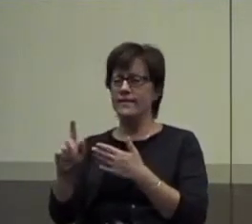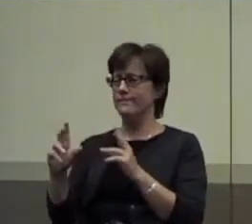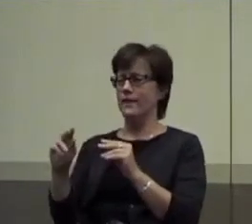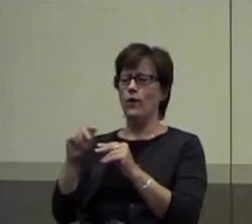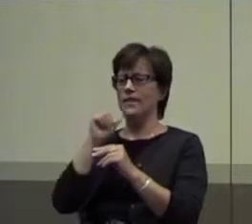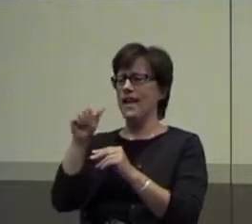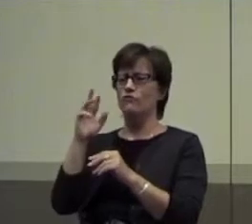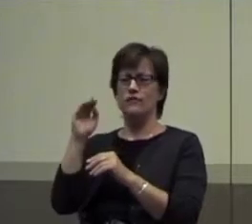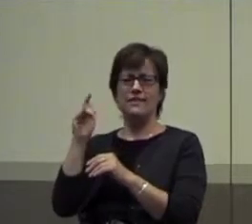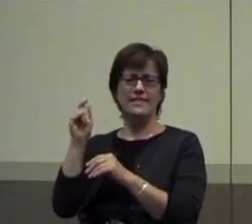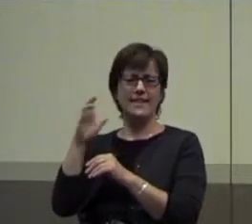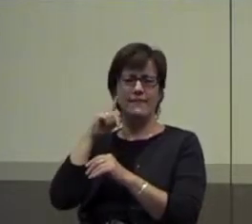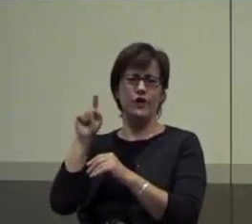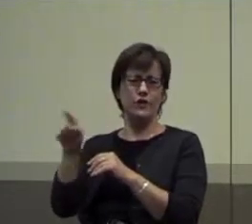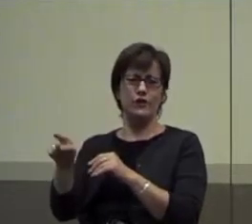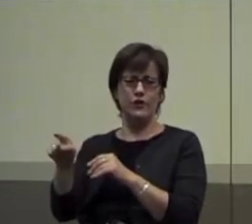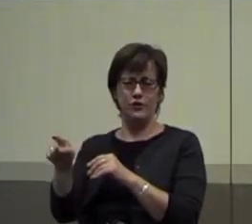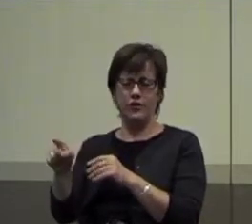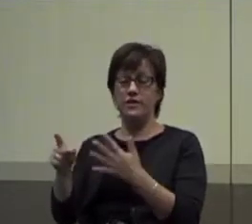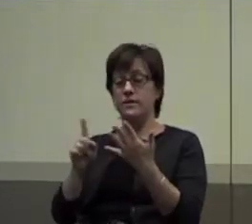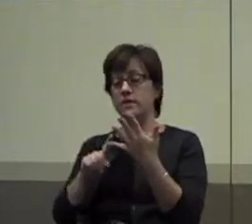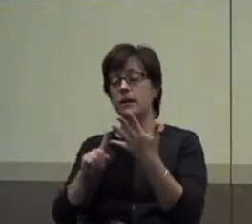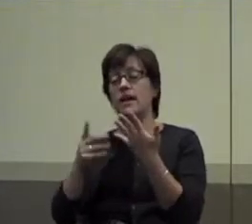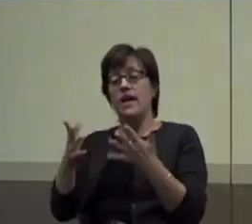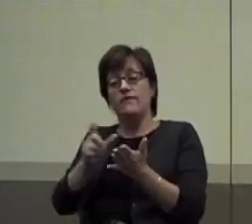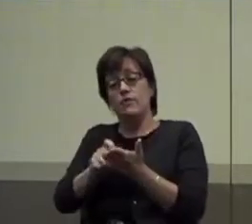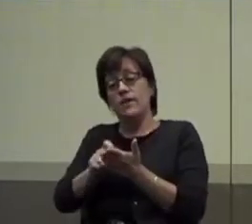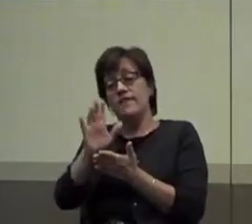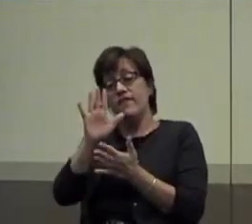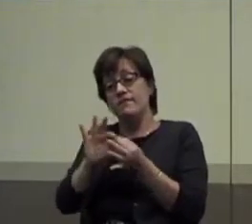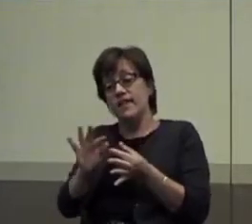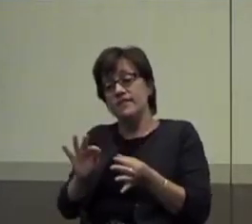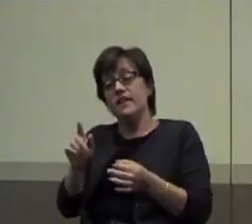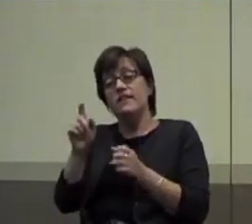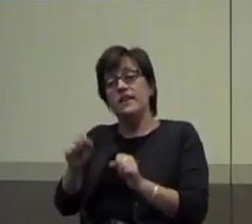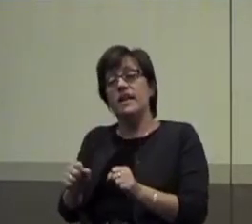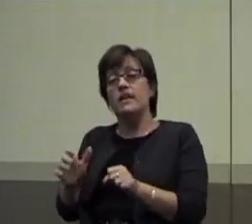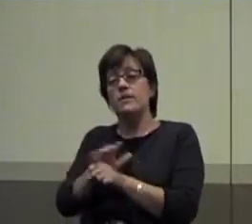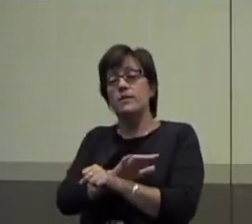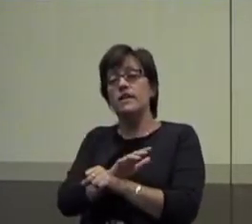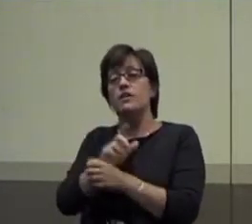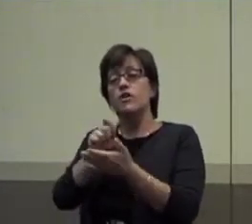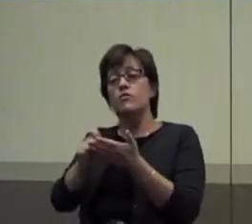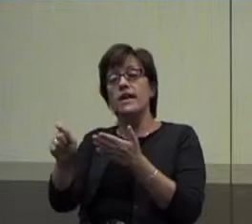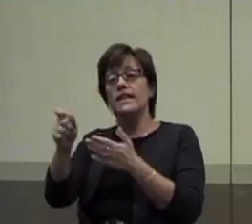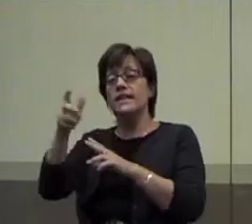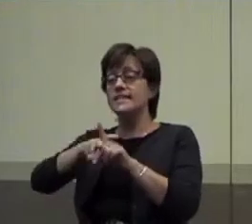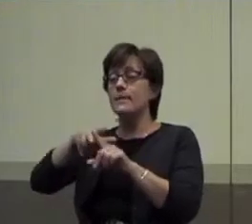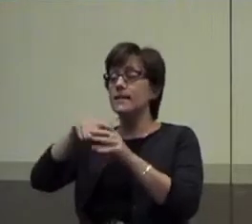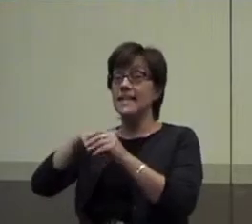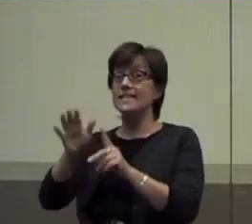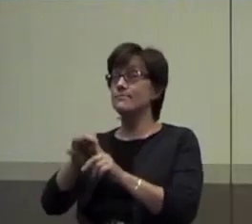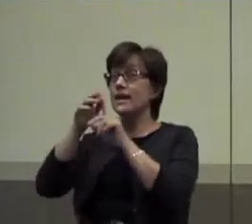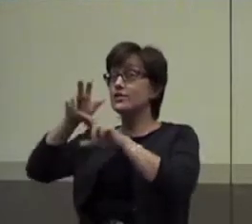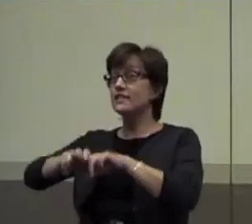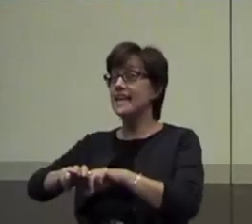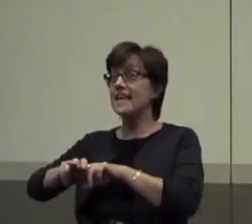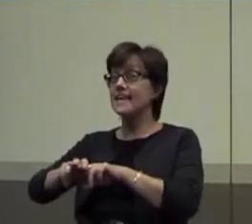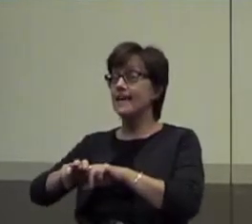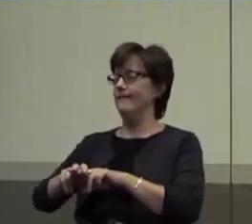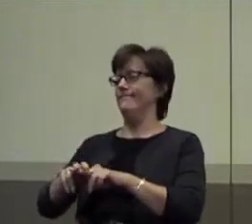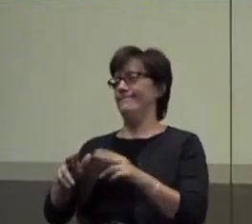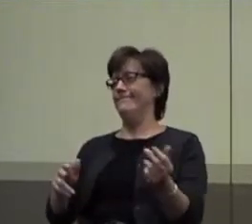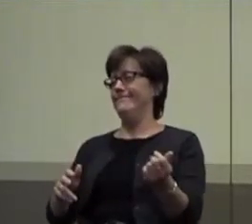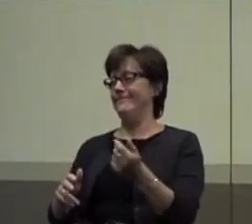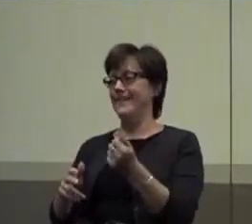right? And after writing five sentences, student gets a complete writing assignment in special seat. What do you mean? I got like that really nice leather